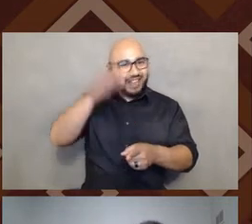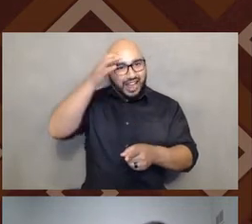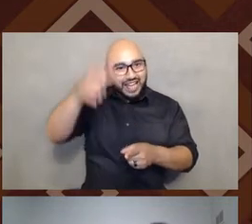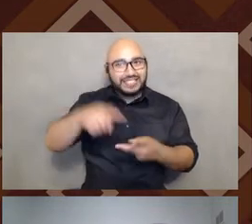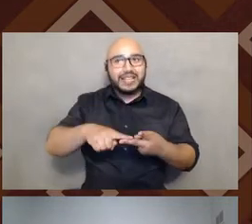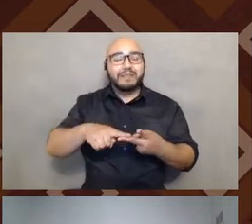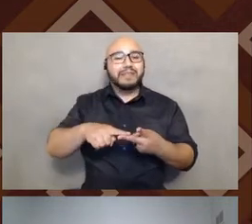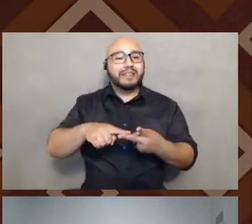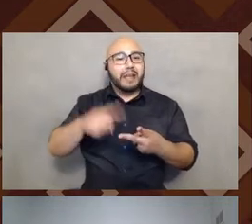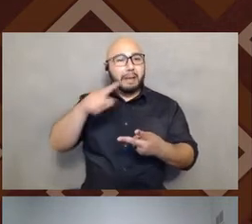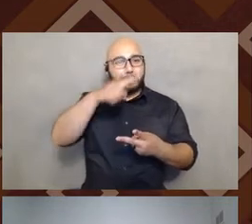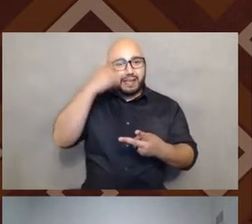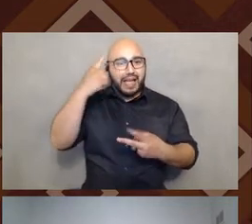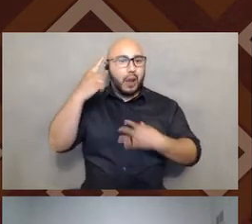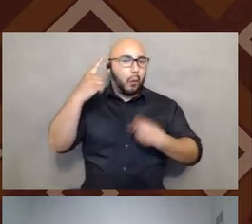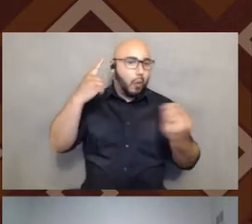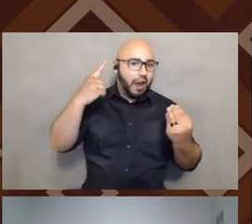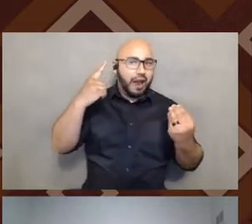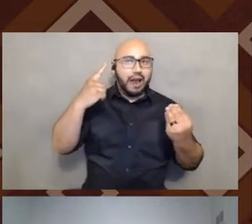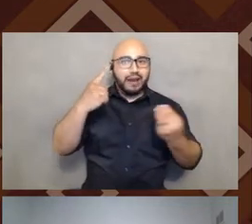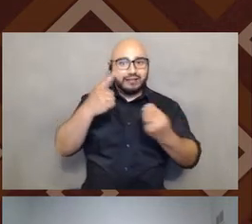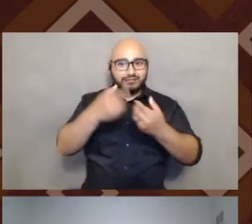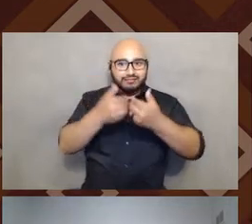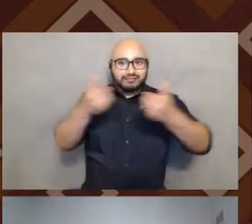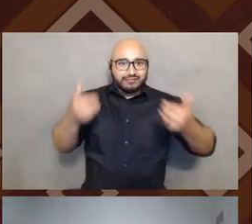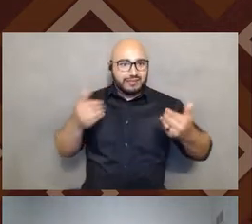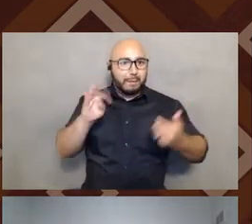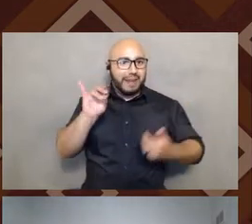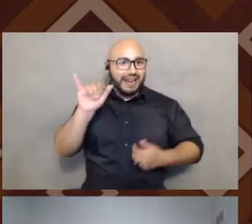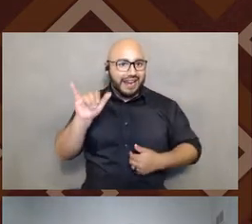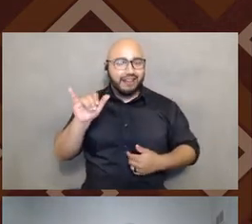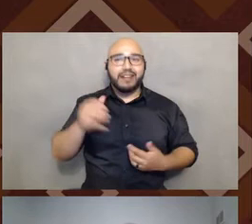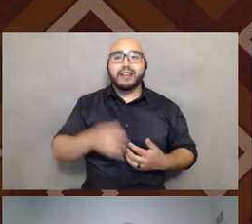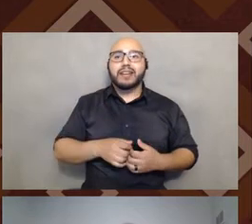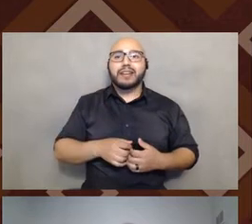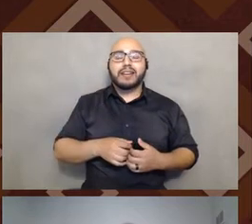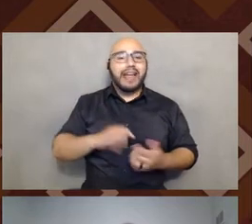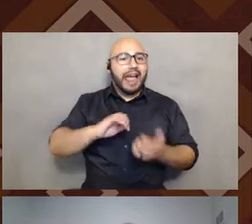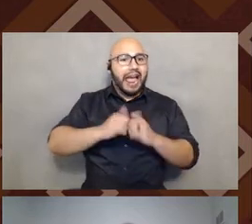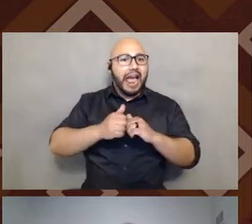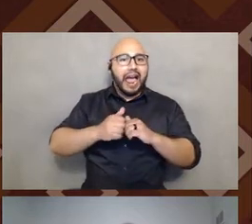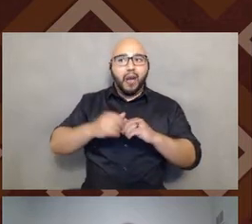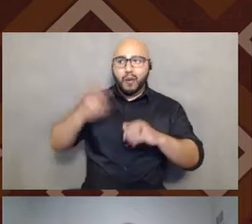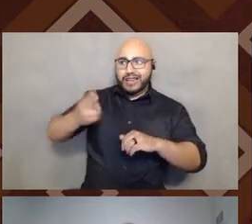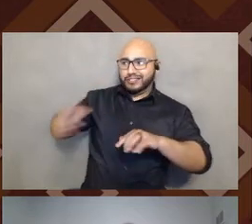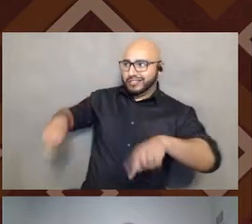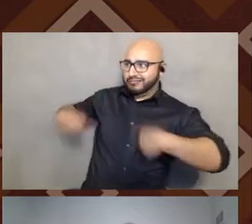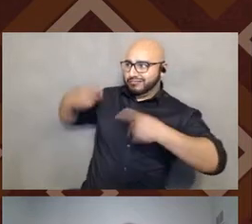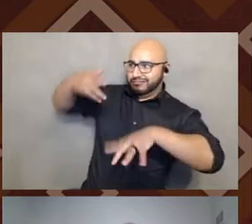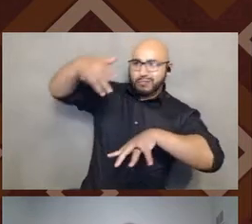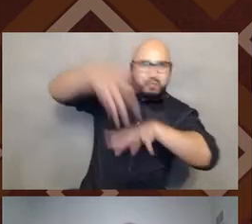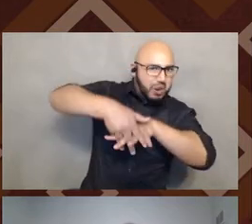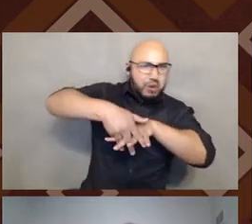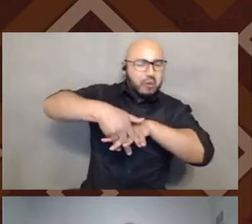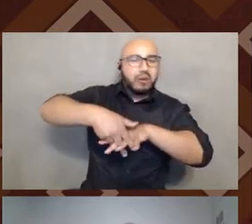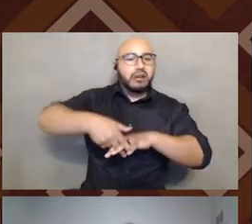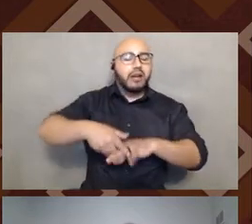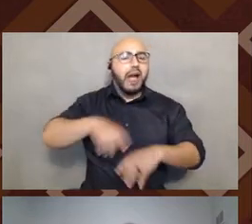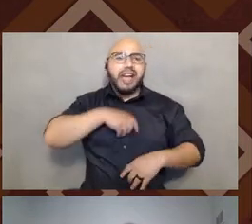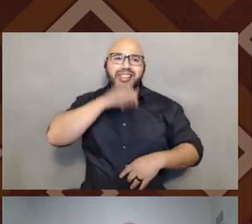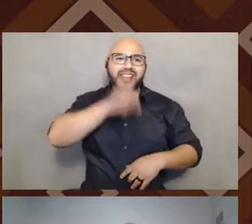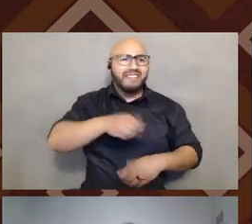talk about the, how embedded that was, you know, this is in history. I loved the, the, the right? That, that, last